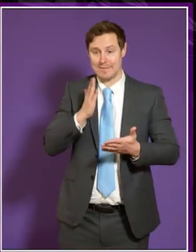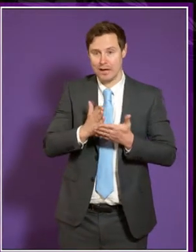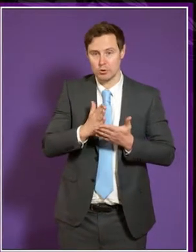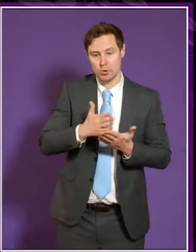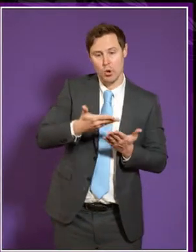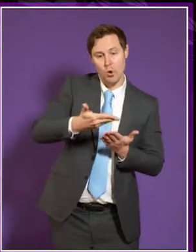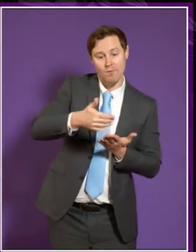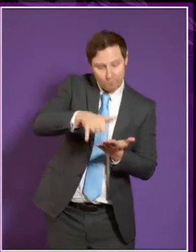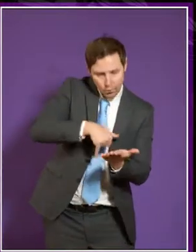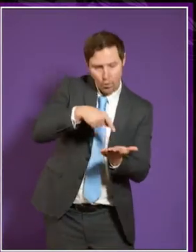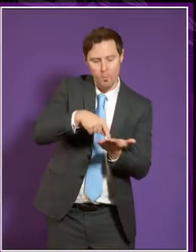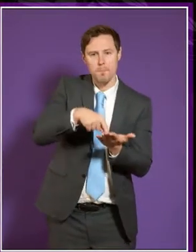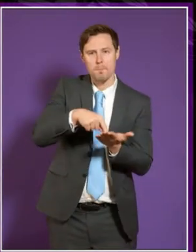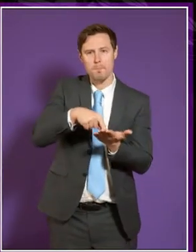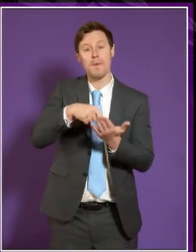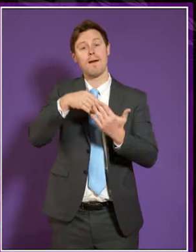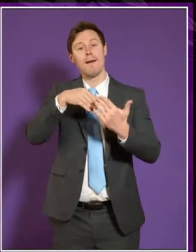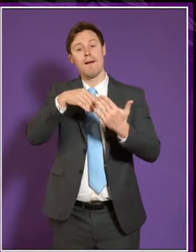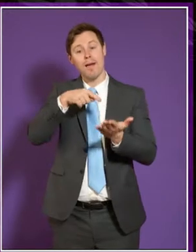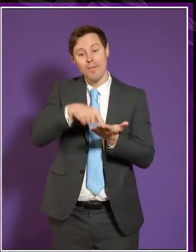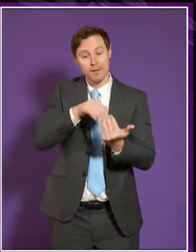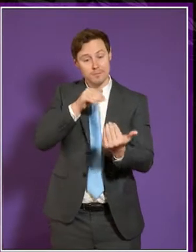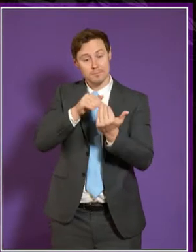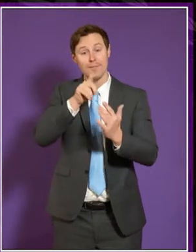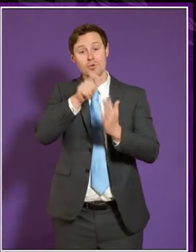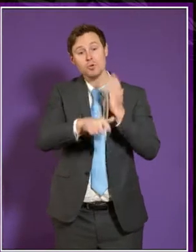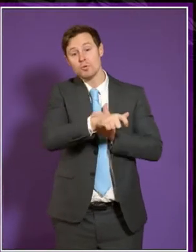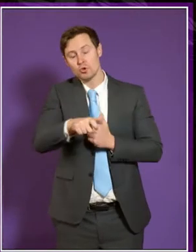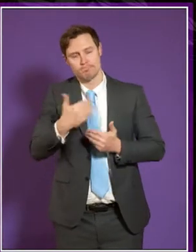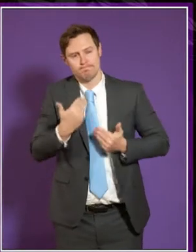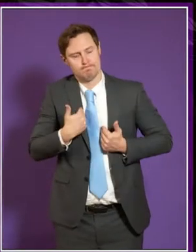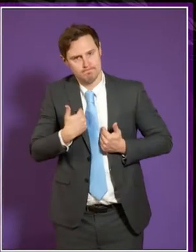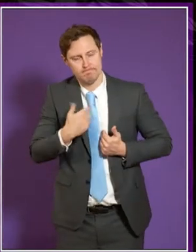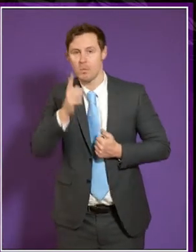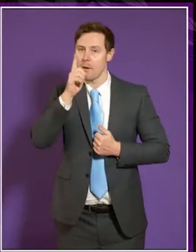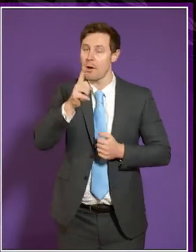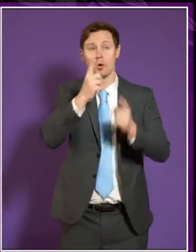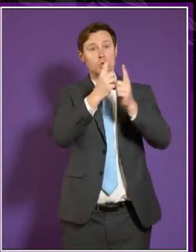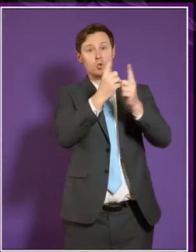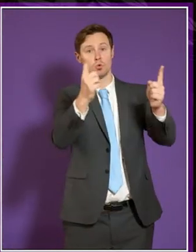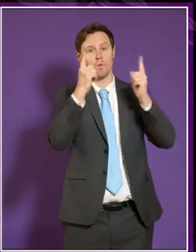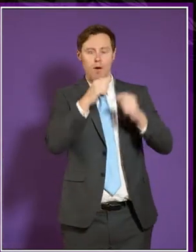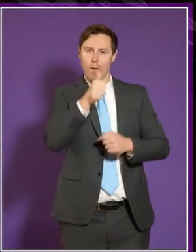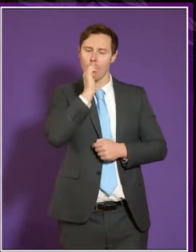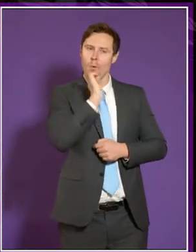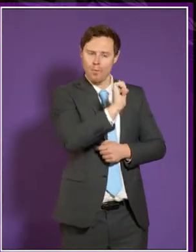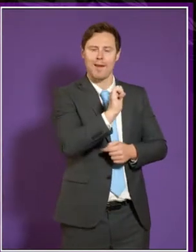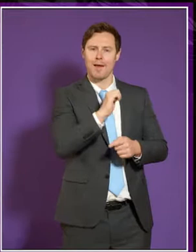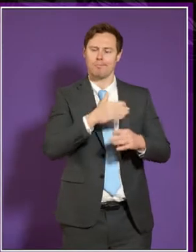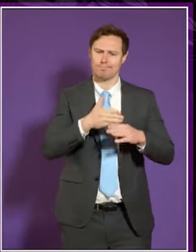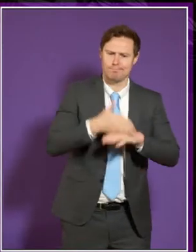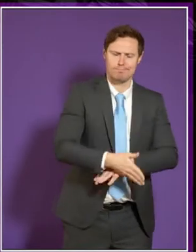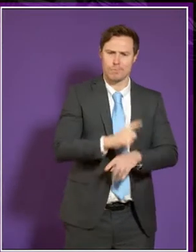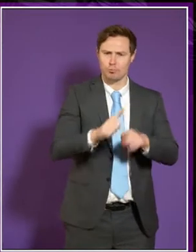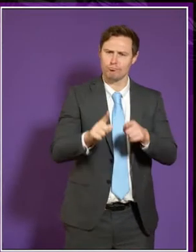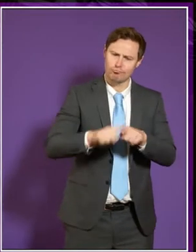form of admissions and how user-friendly they are for a disabled student. I know that universities make major efforts to accommodate the